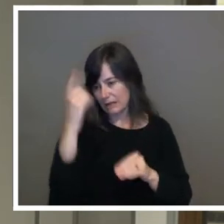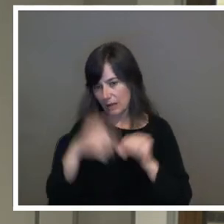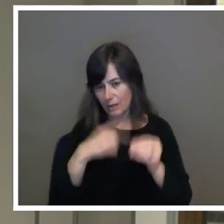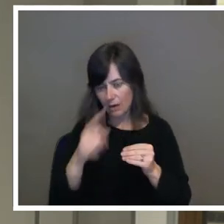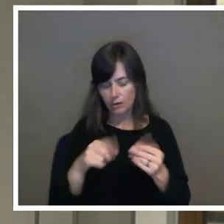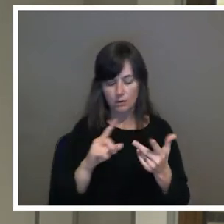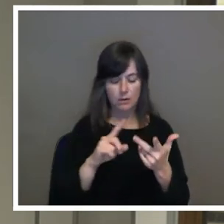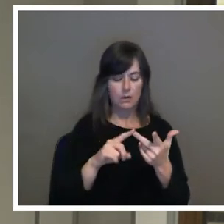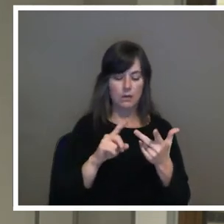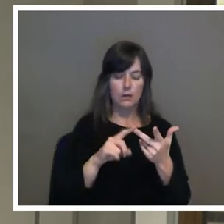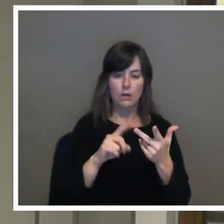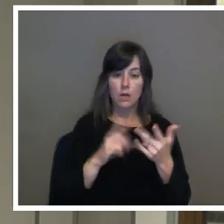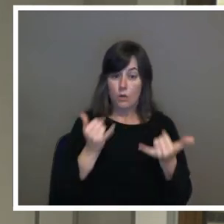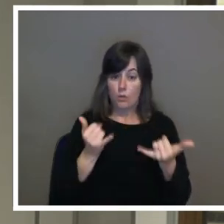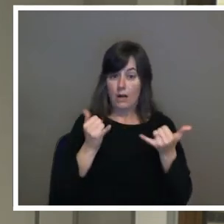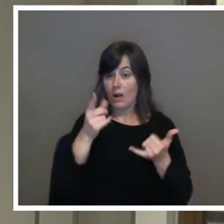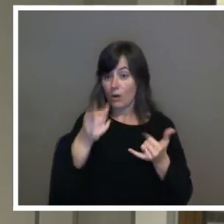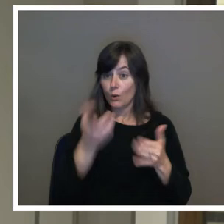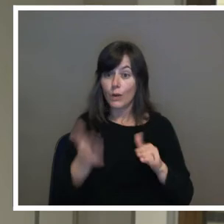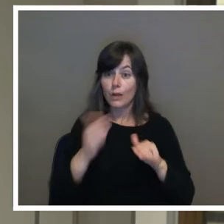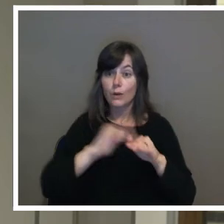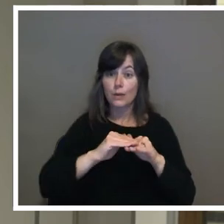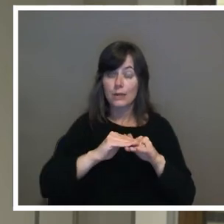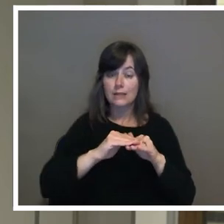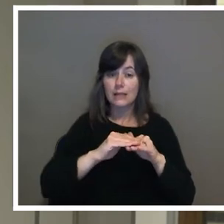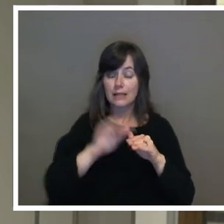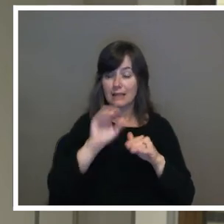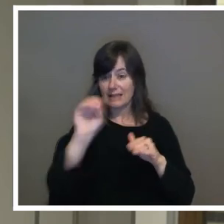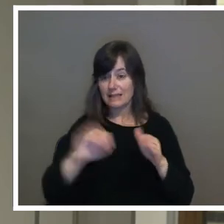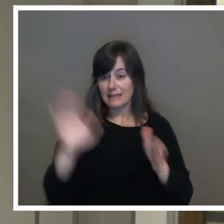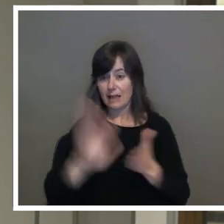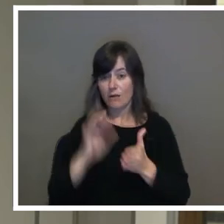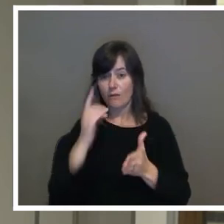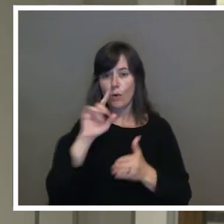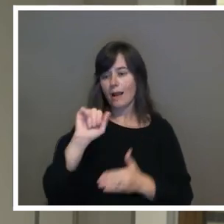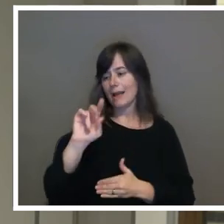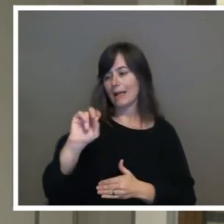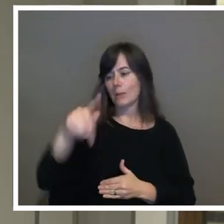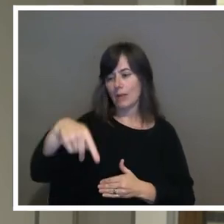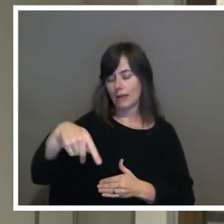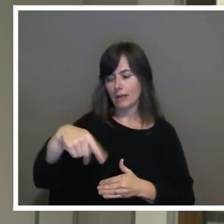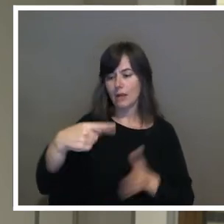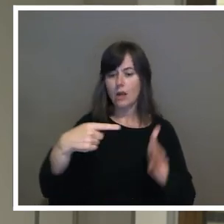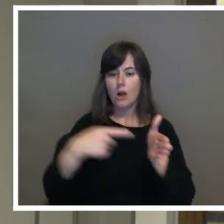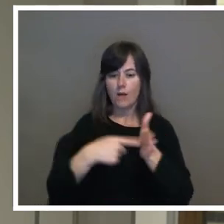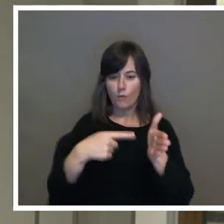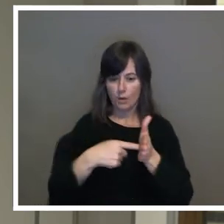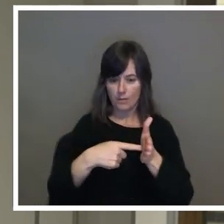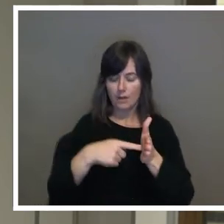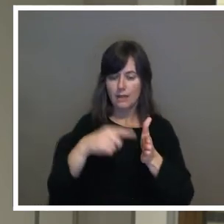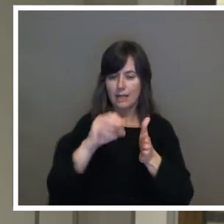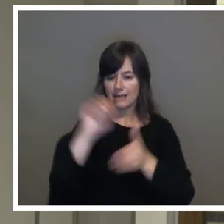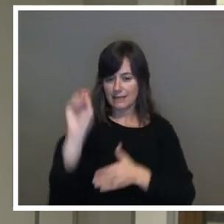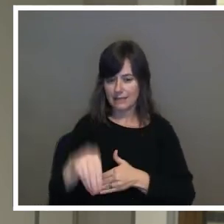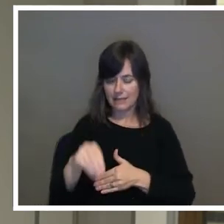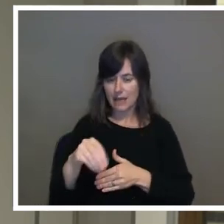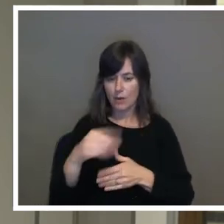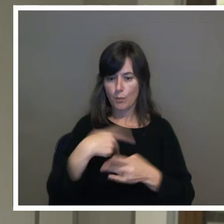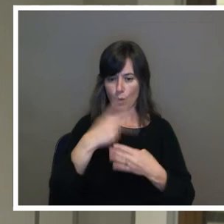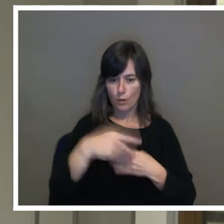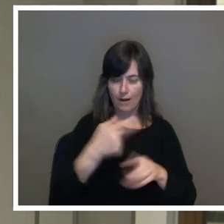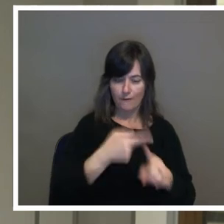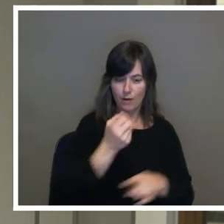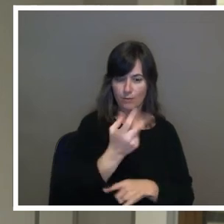Currently, you're increasing the discount for ADP, which is the affordability discount program, from $12.30